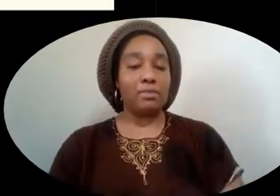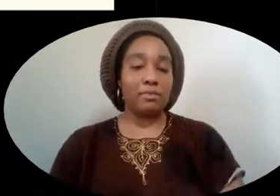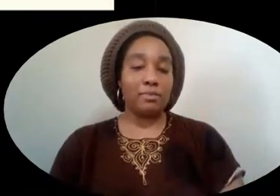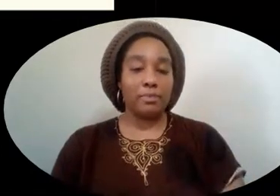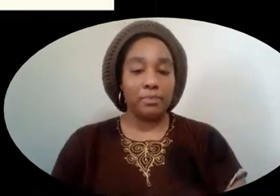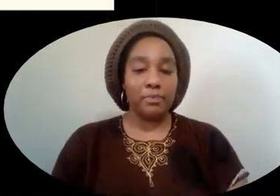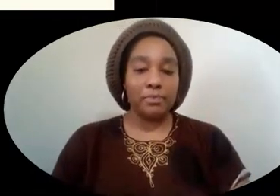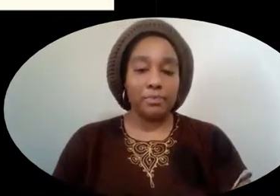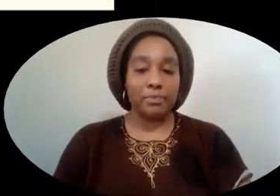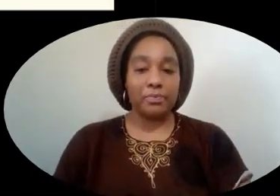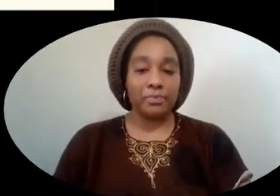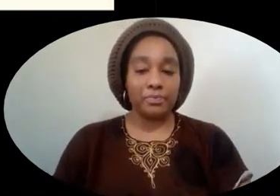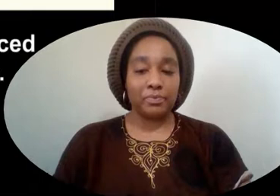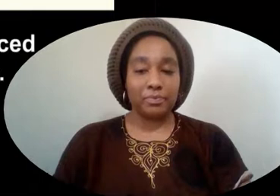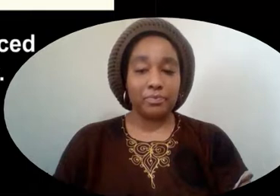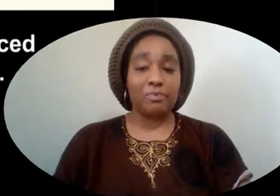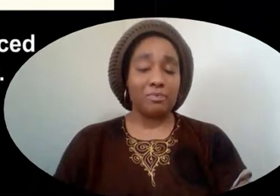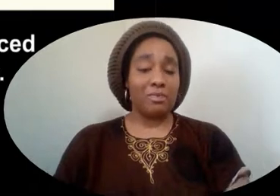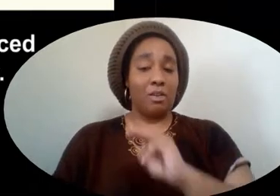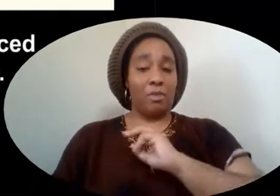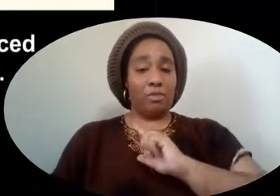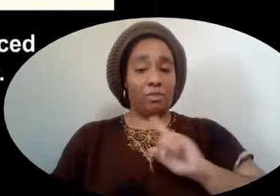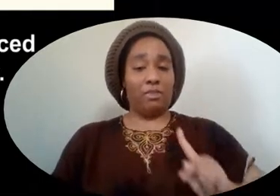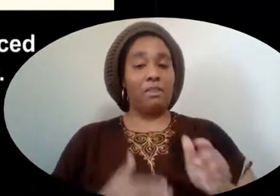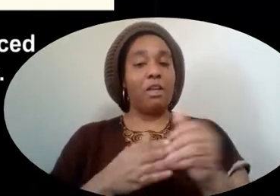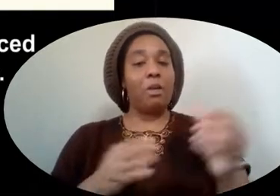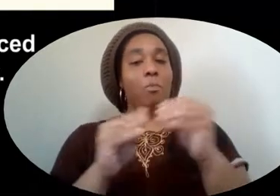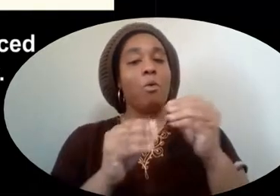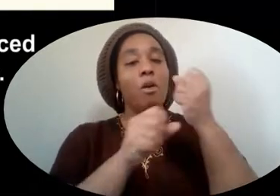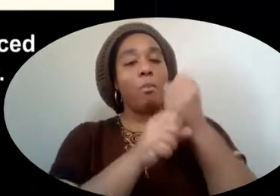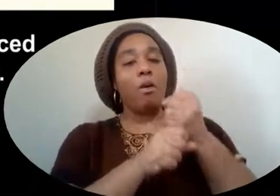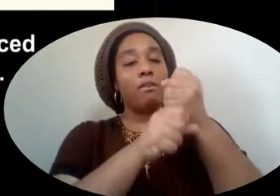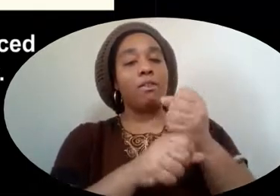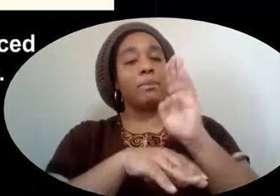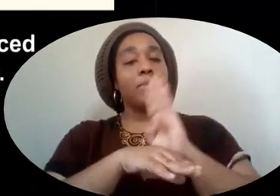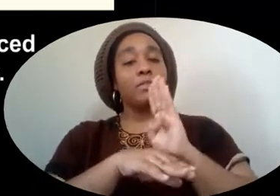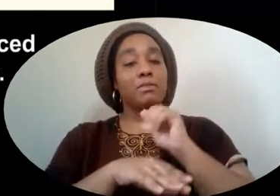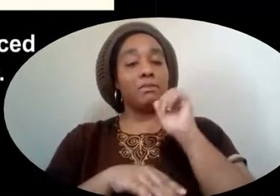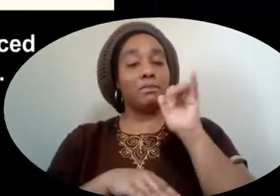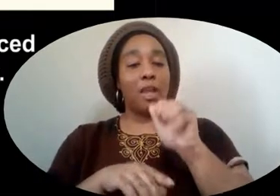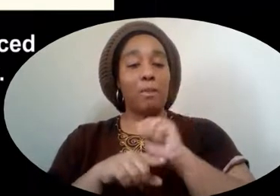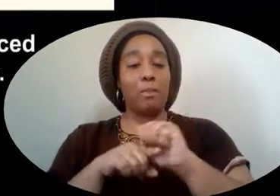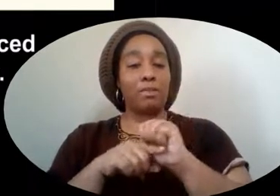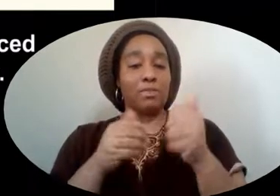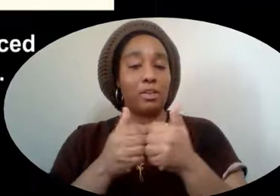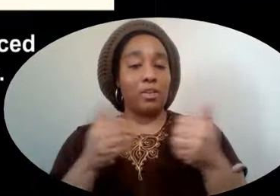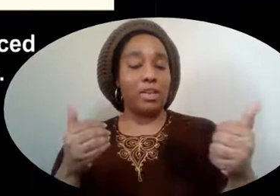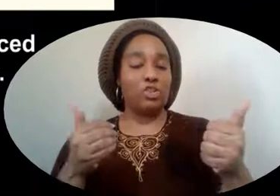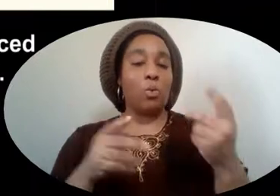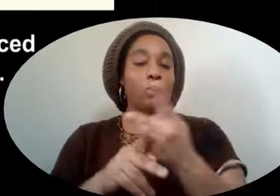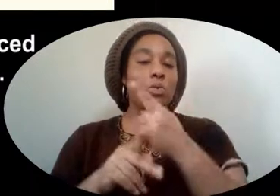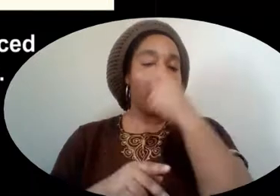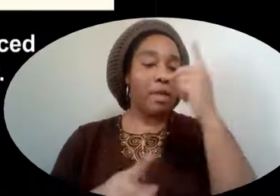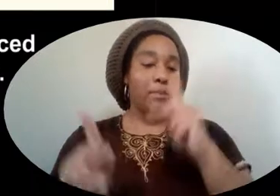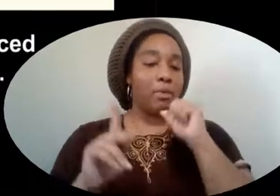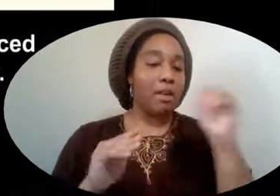non-violent ways. Dr. King led more boycotts of businesses that practiced segregation or treated